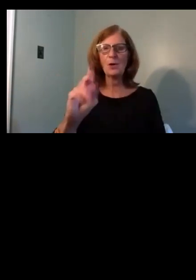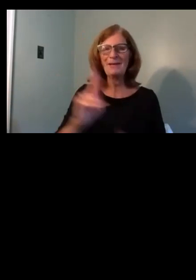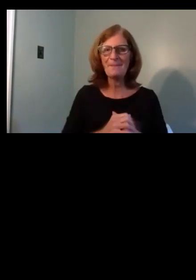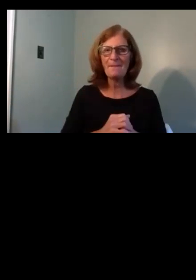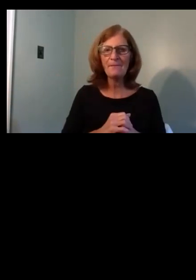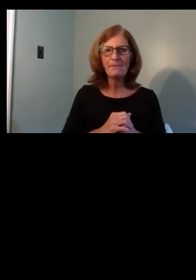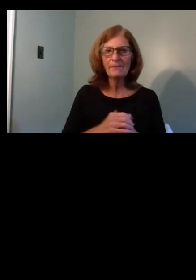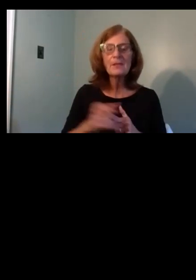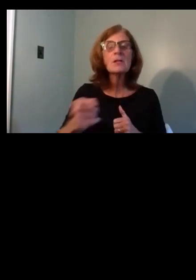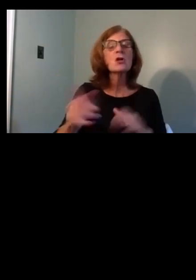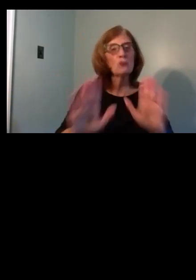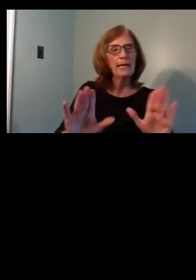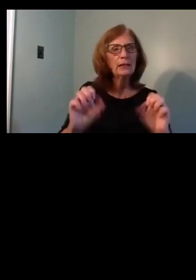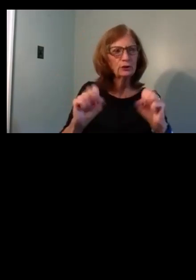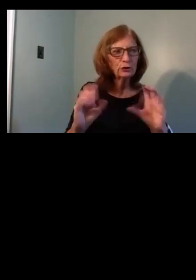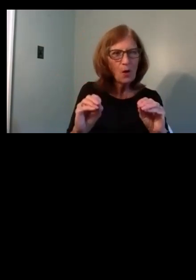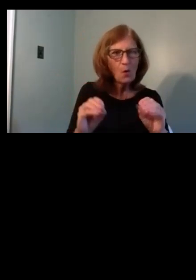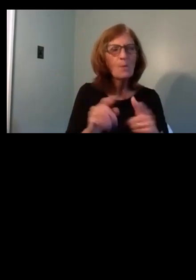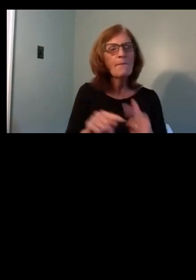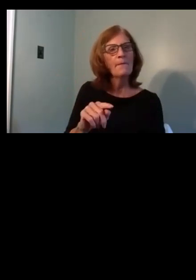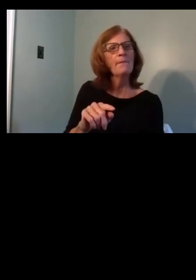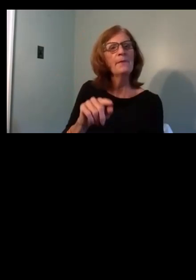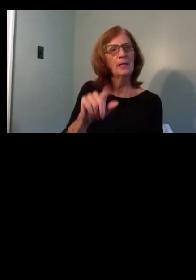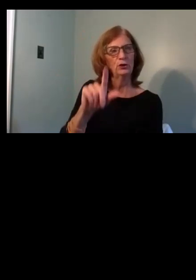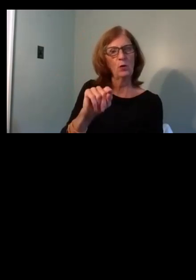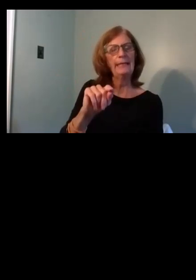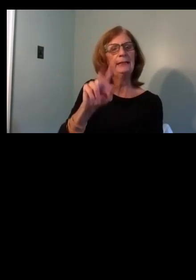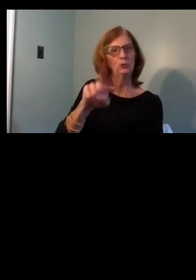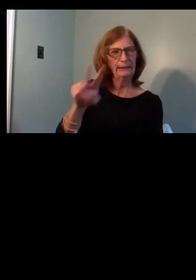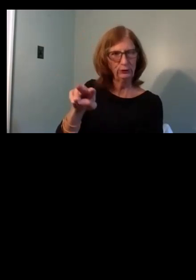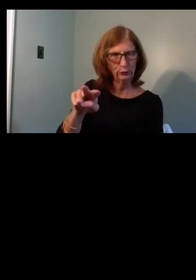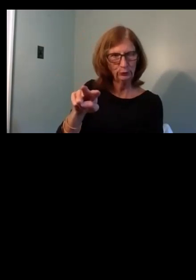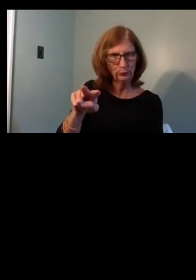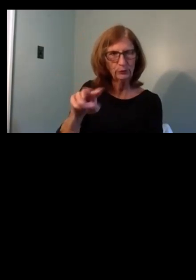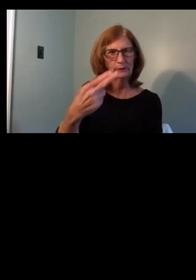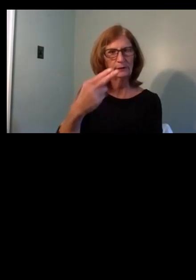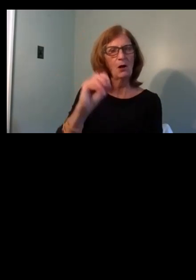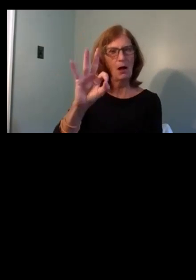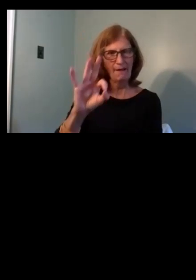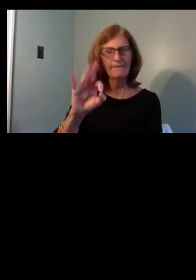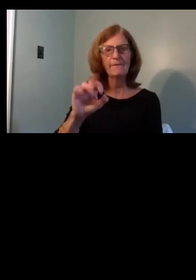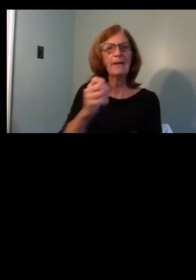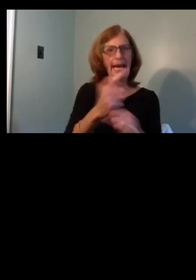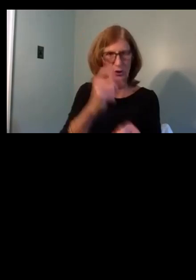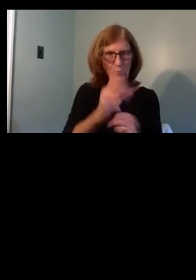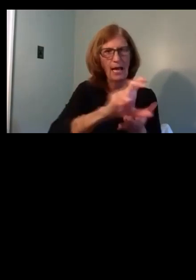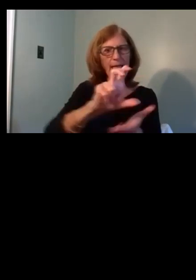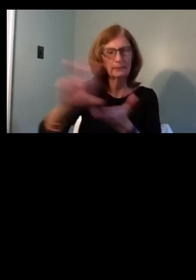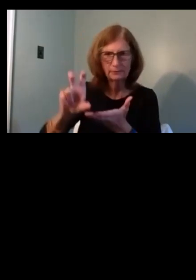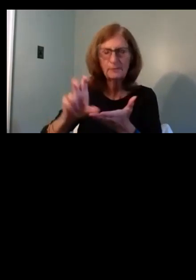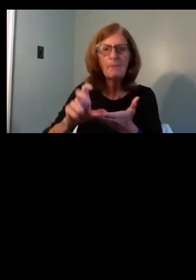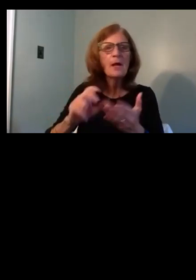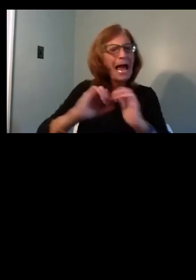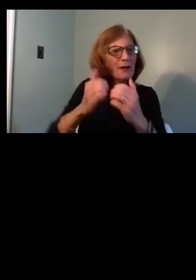Okay, great. Um, the 2022 Hoff Allocation Plan is based on survey results, public comments,